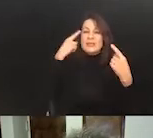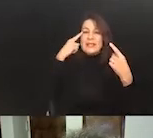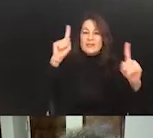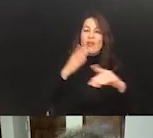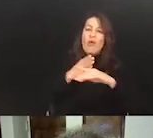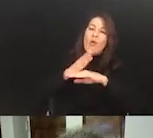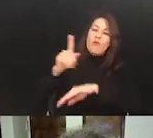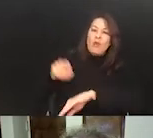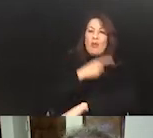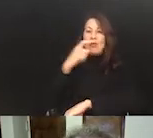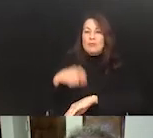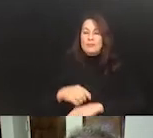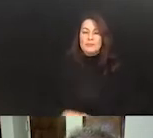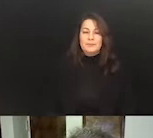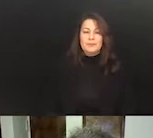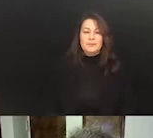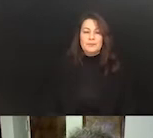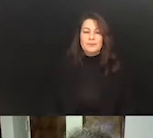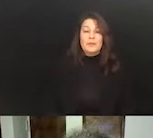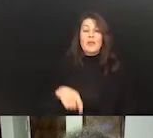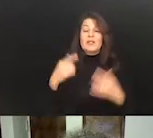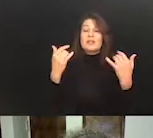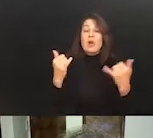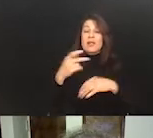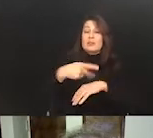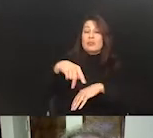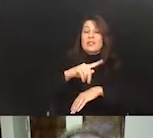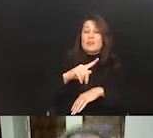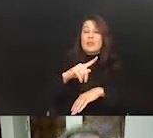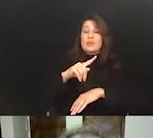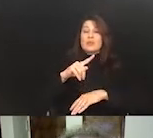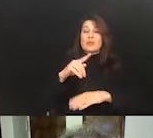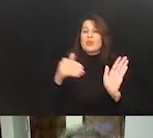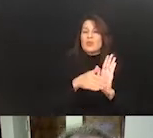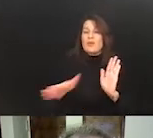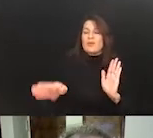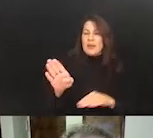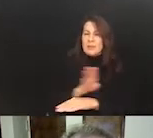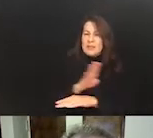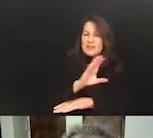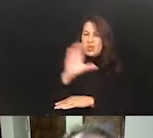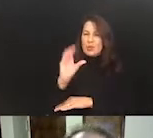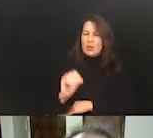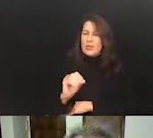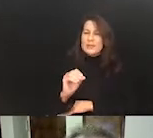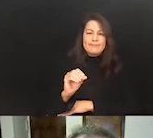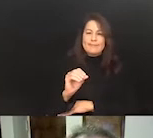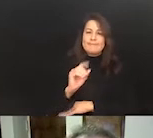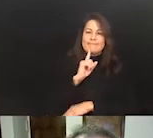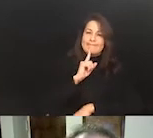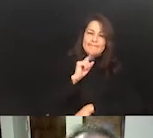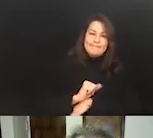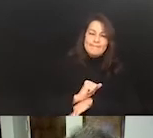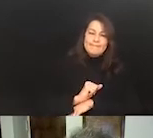long term. These modernized principles reflect the business community's unwavering commitment to push the